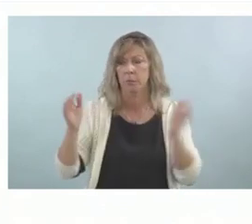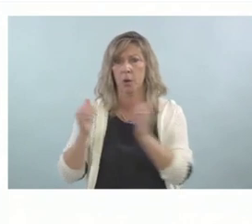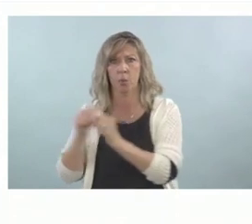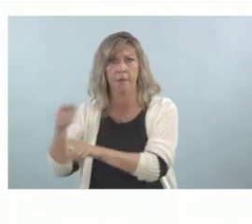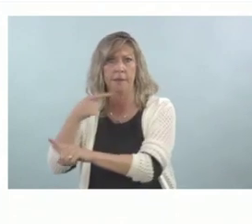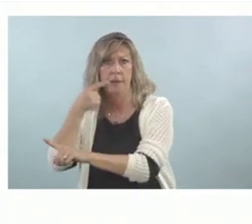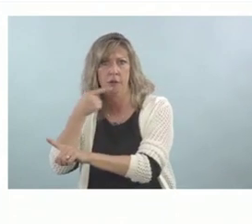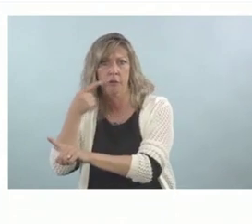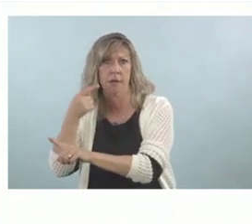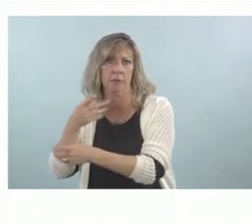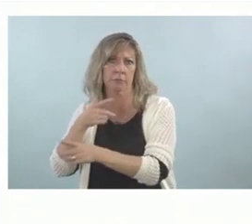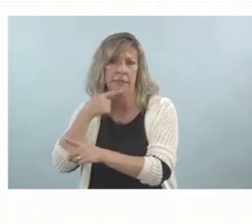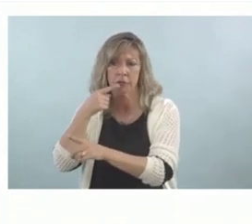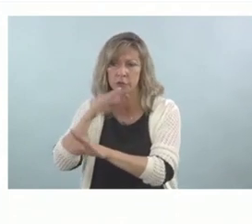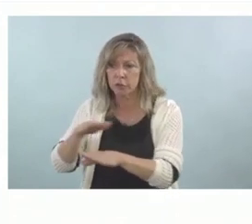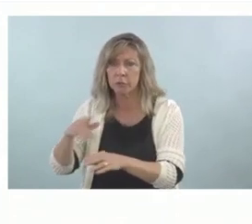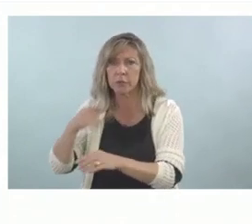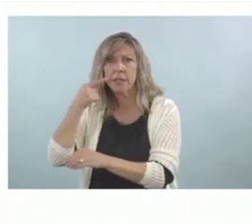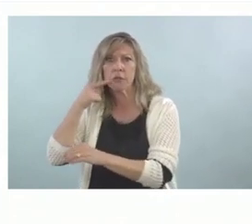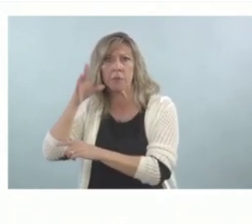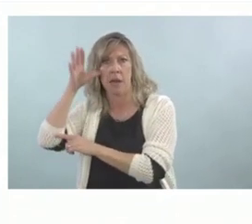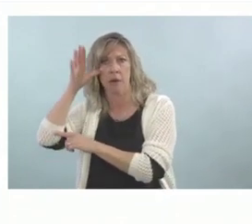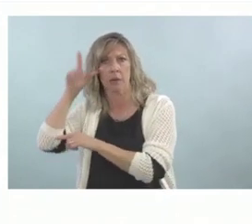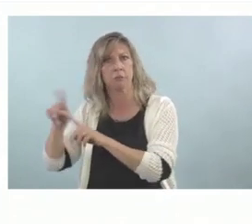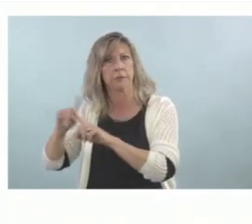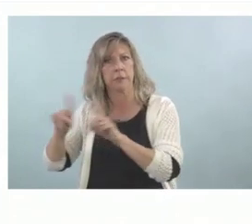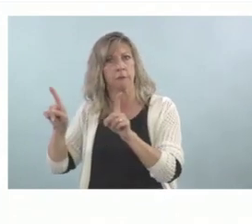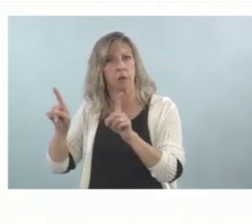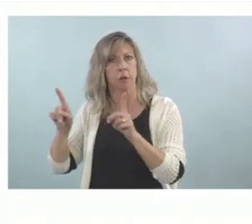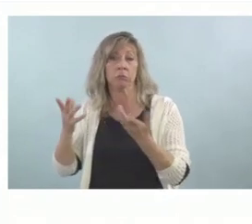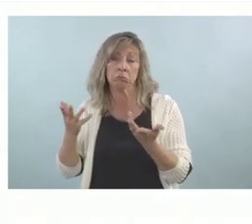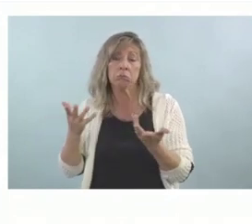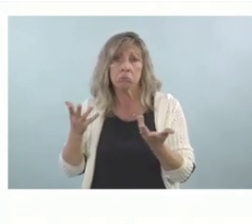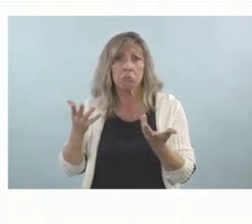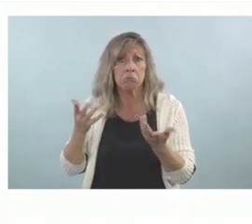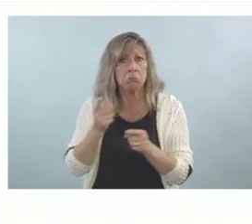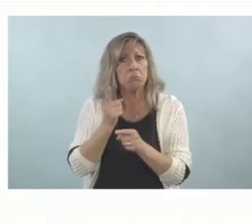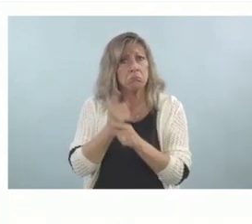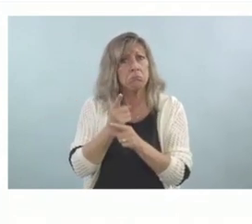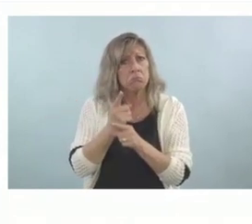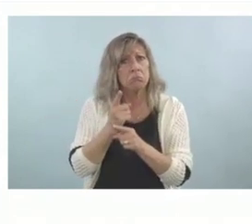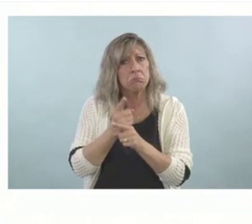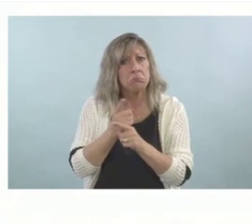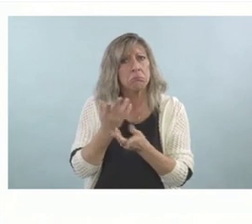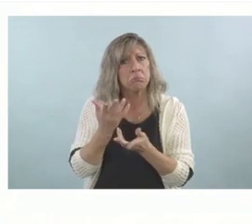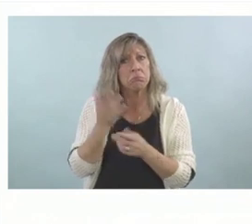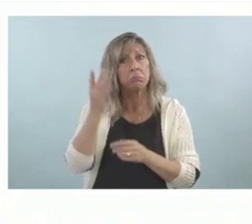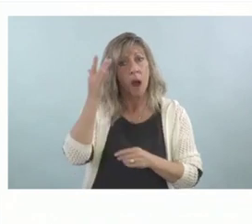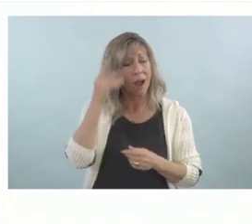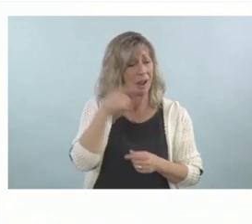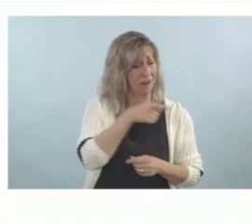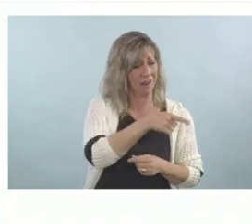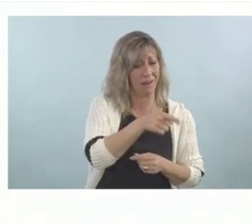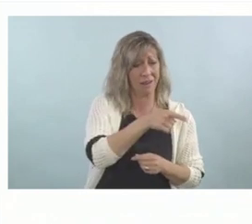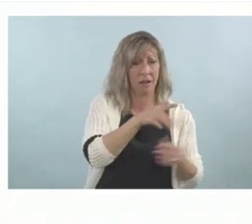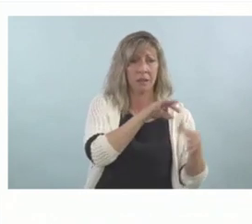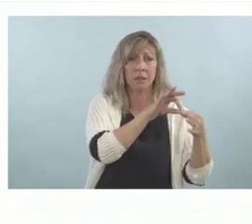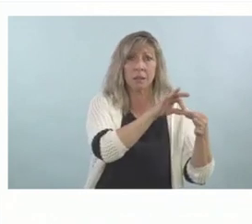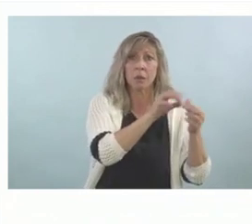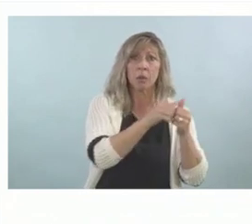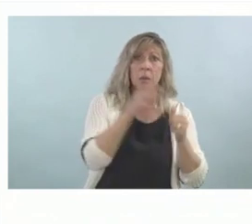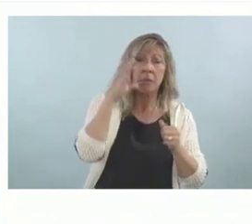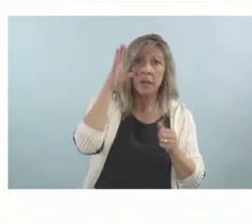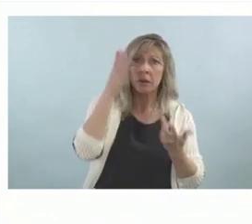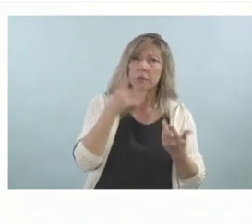sense because oftentimes the relationships are limited because of sign language communication.